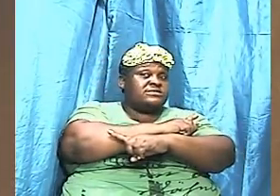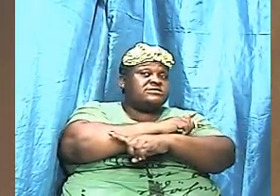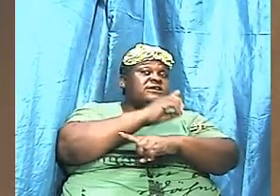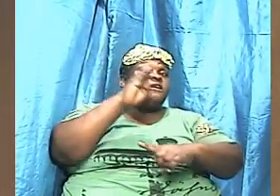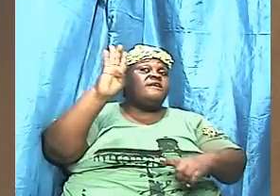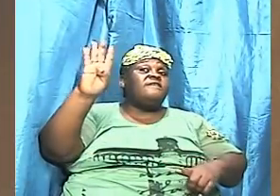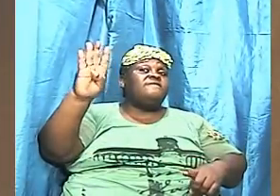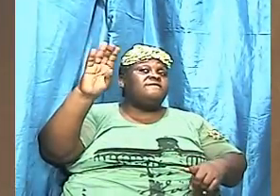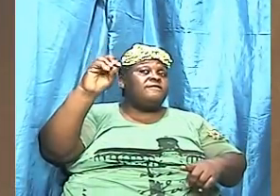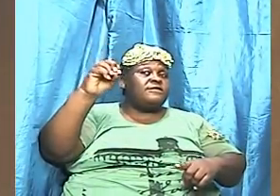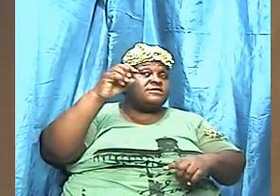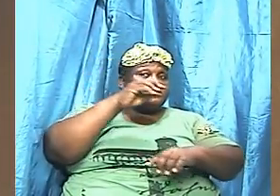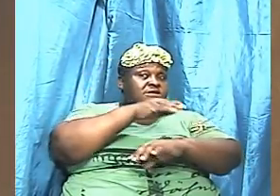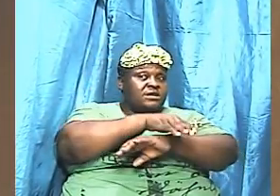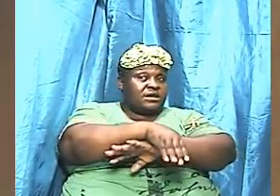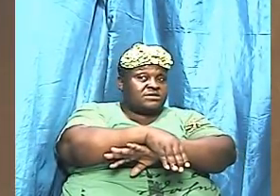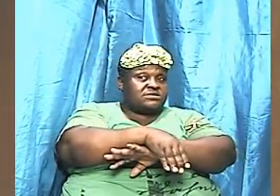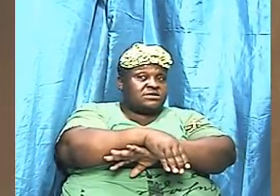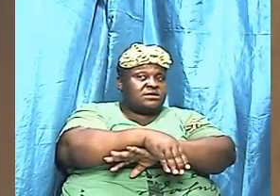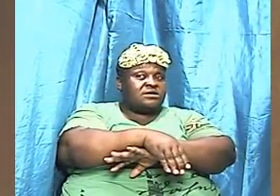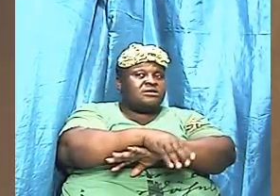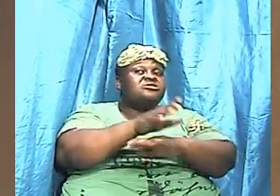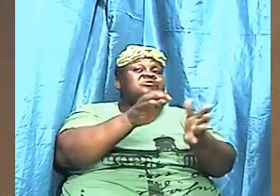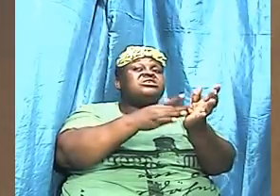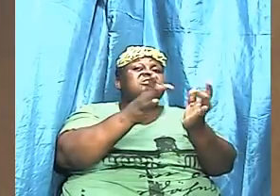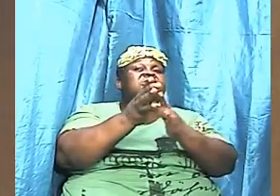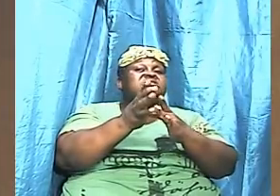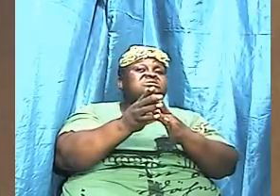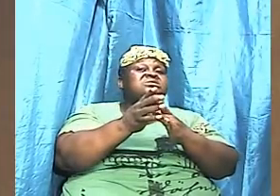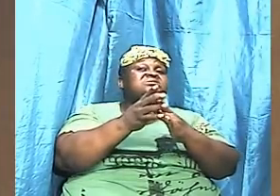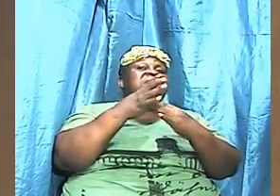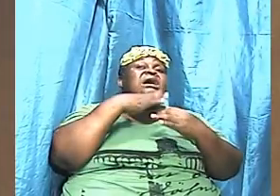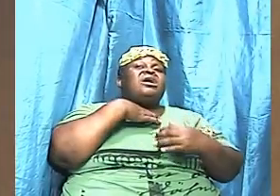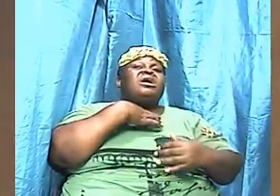nights he was afterward and hungered